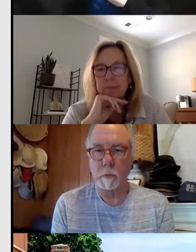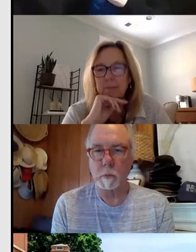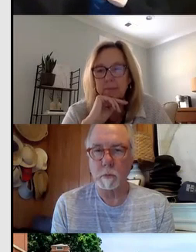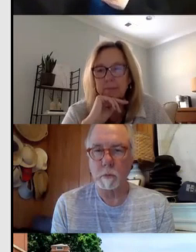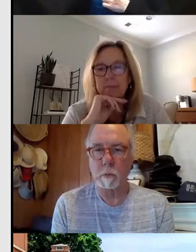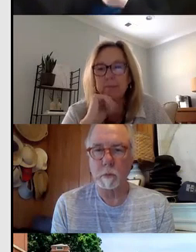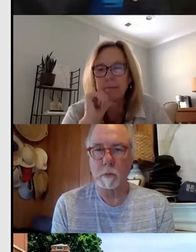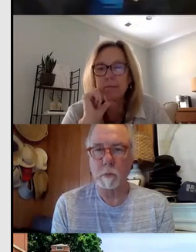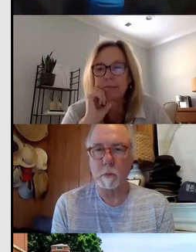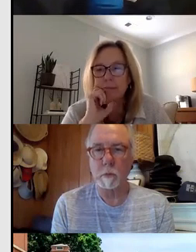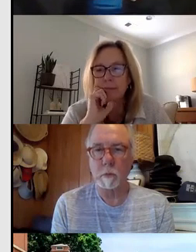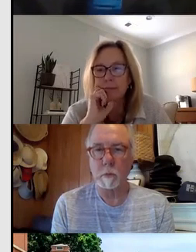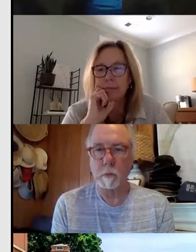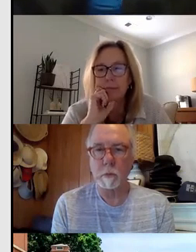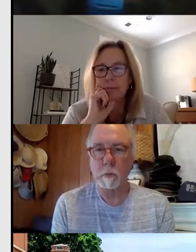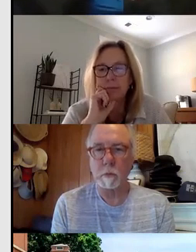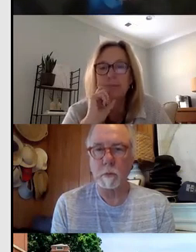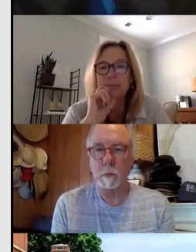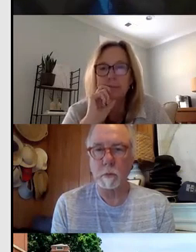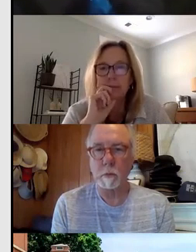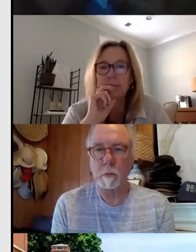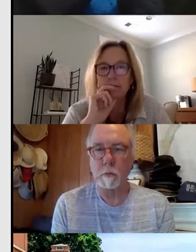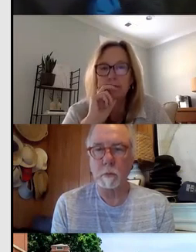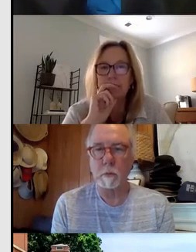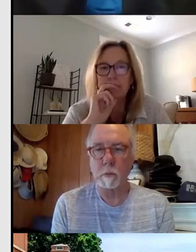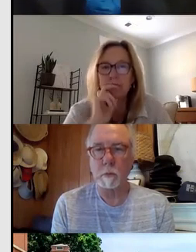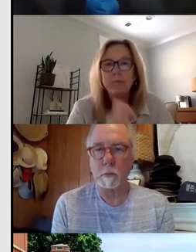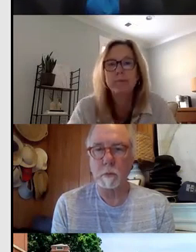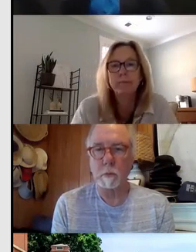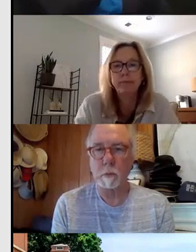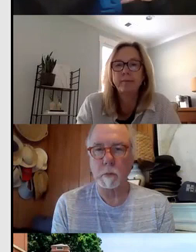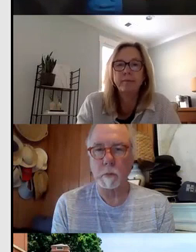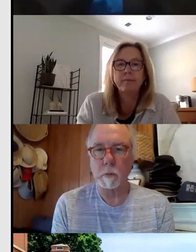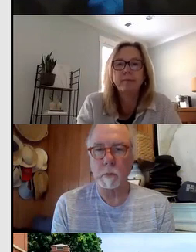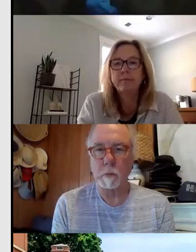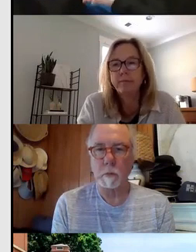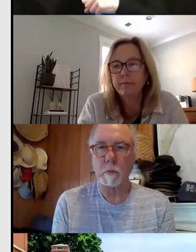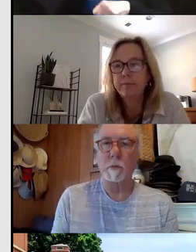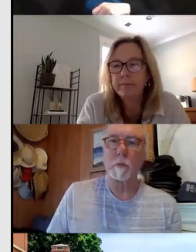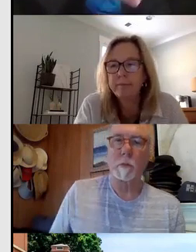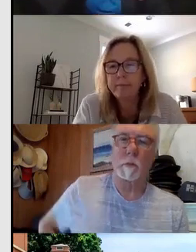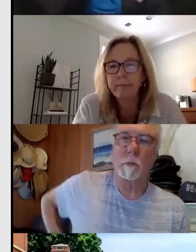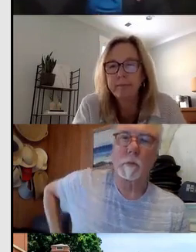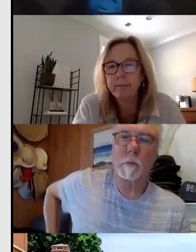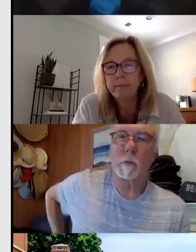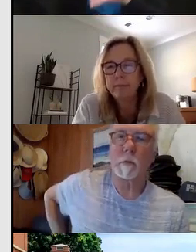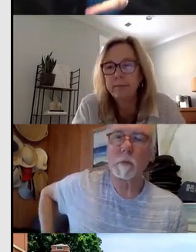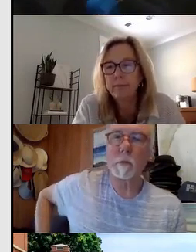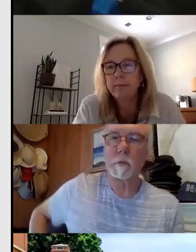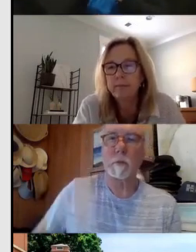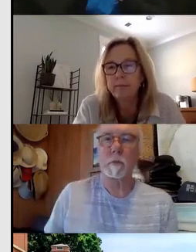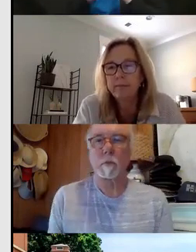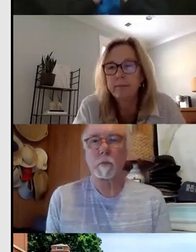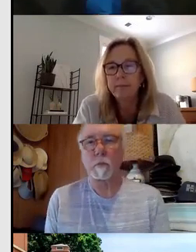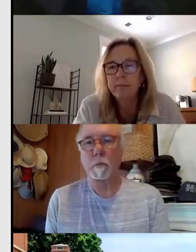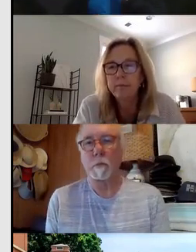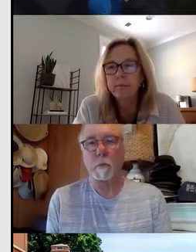Opportunity Act. There's a lot of overlap there. And that's actually why we created the local school plans, is to help minimize that duplication and to help